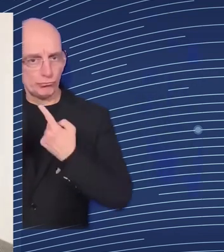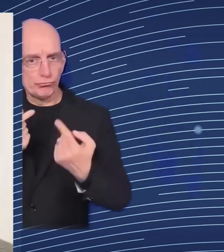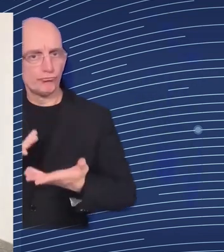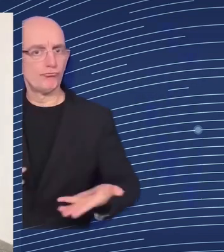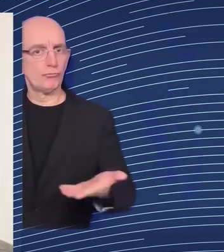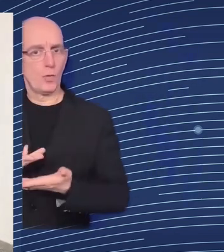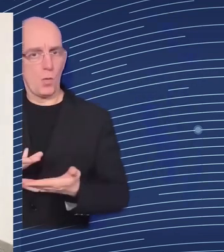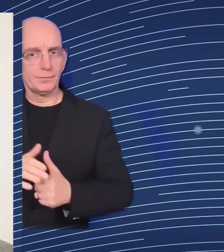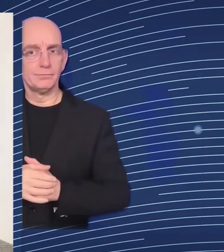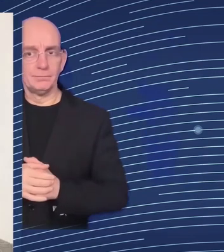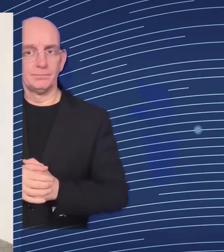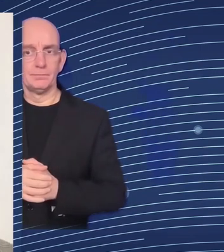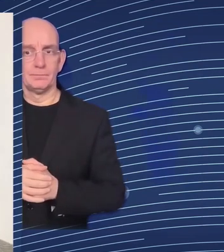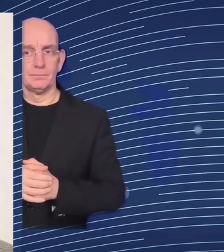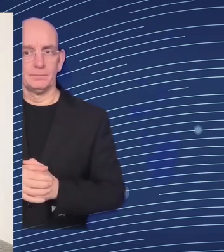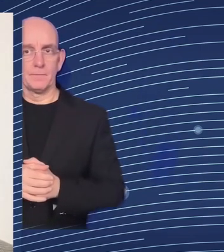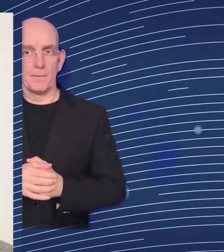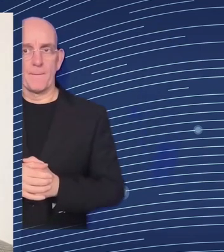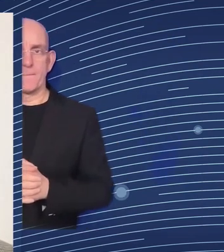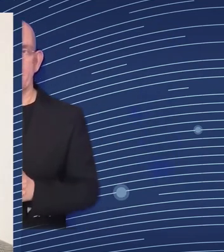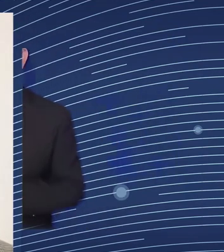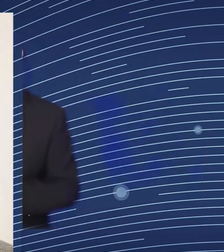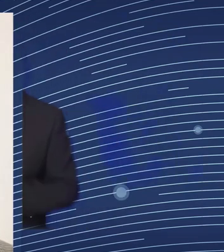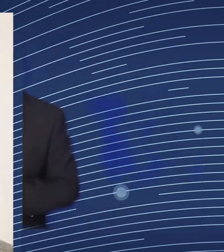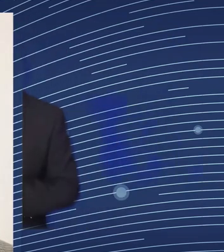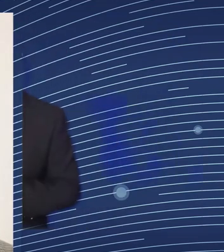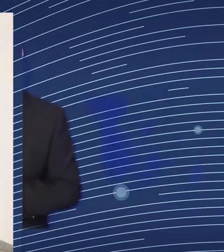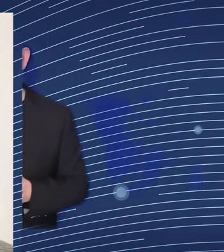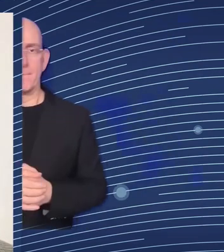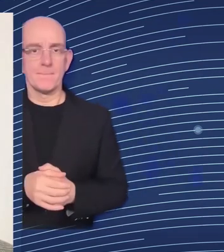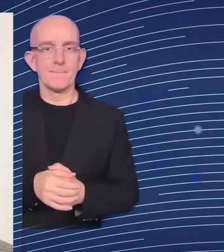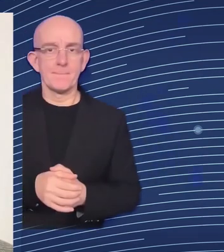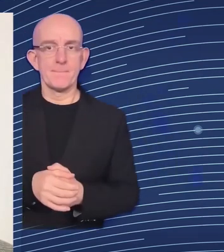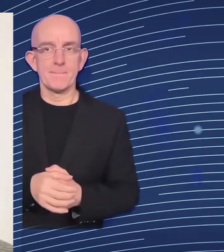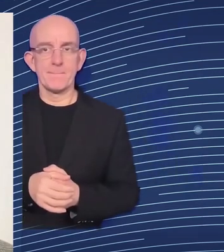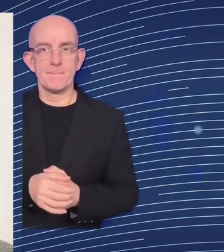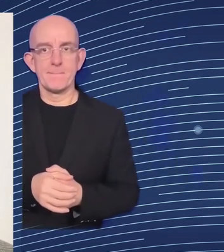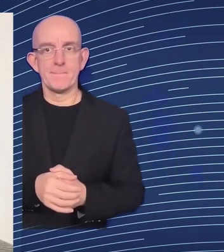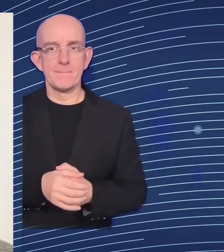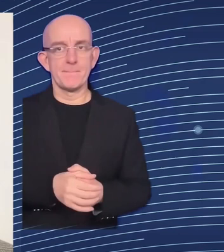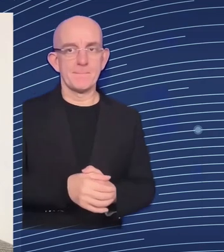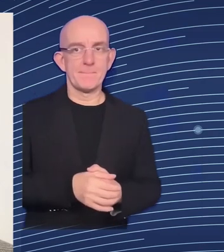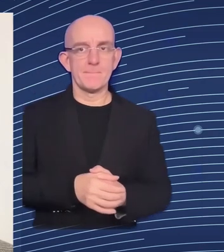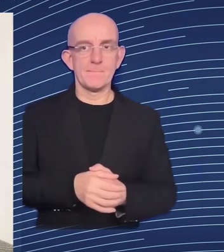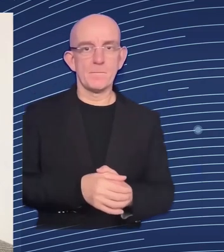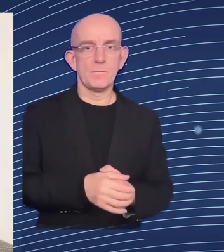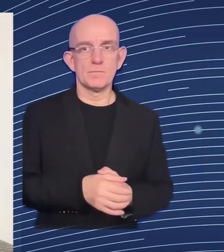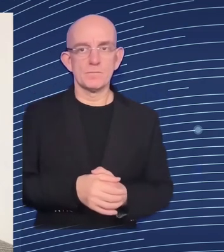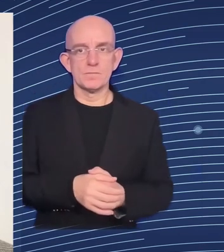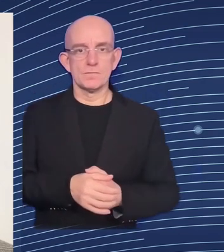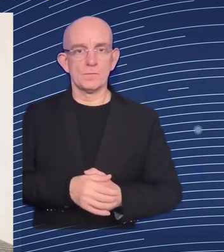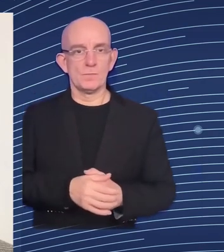lasting role by the way in uh in ukraine but in uh in many other